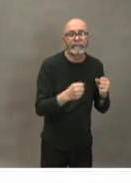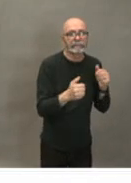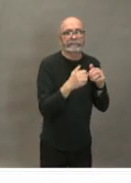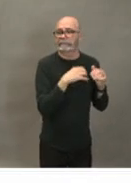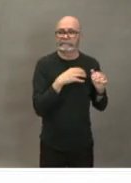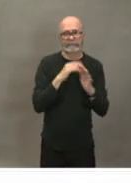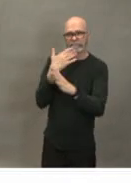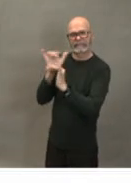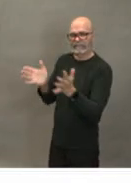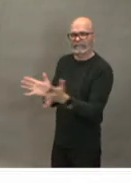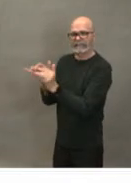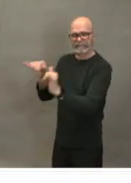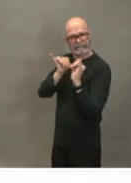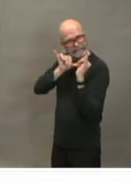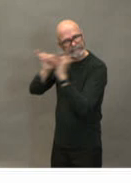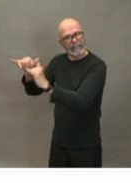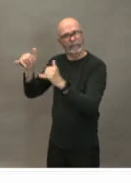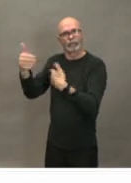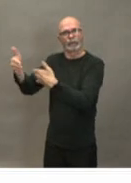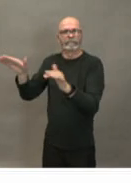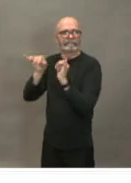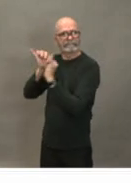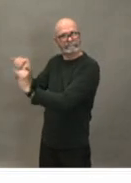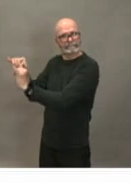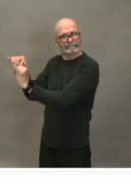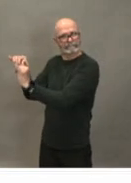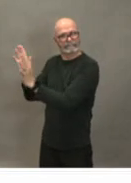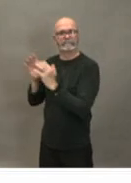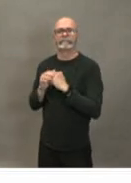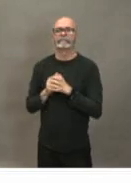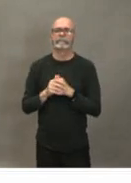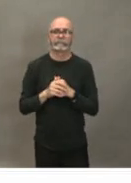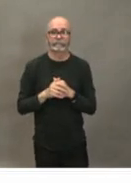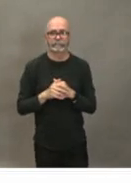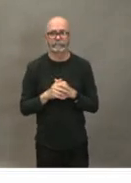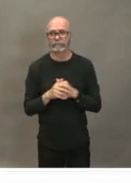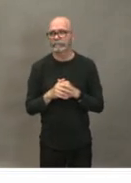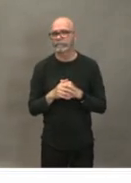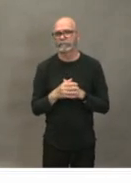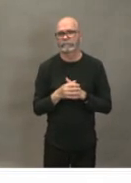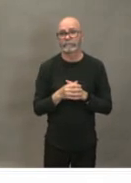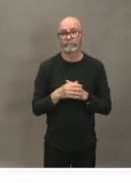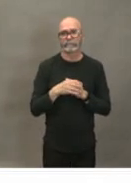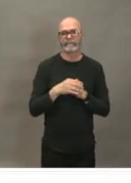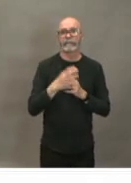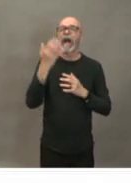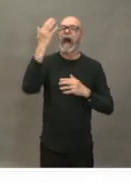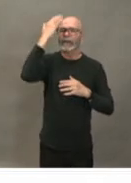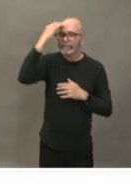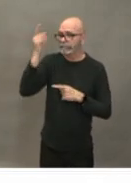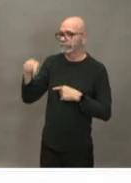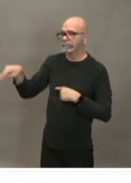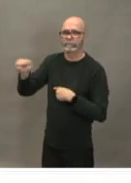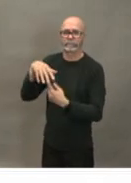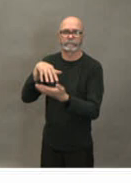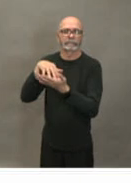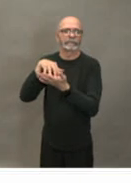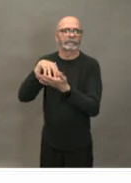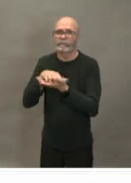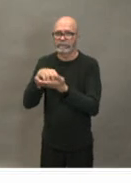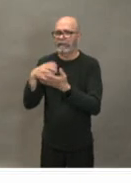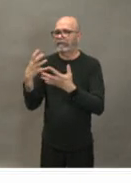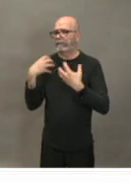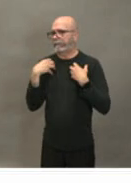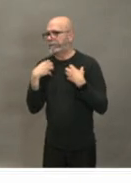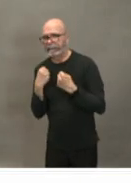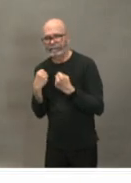uh knowing that you know there are many vulnerable people in those in those communities we've also been working with our long